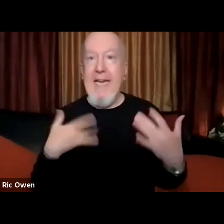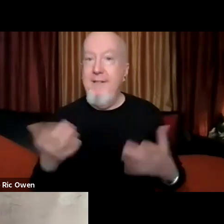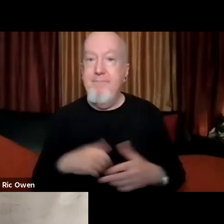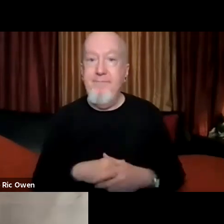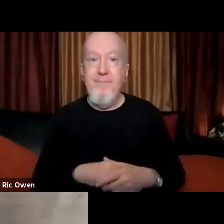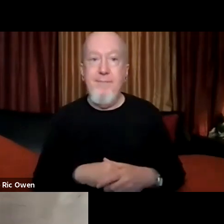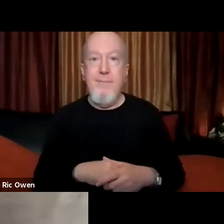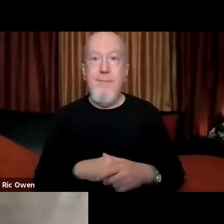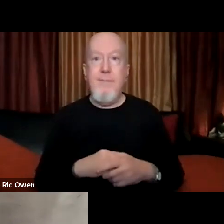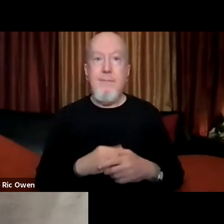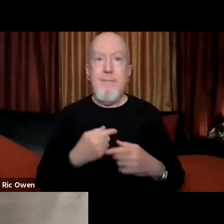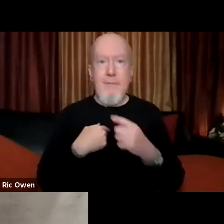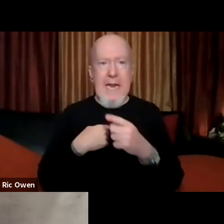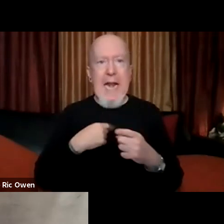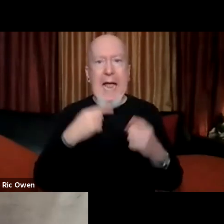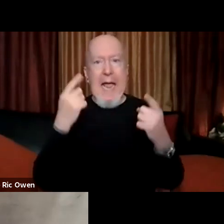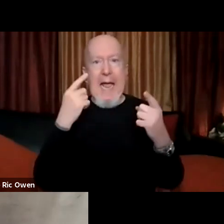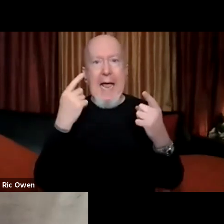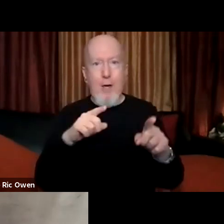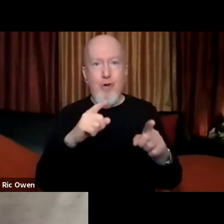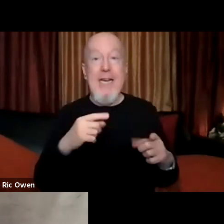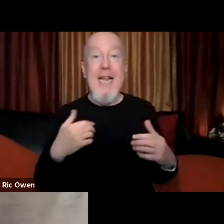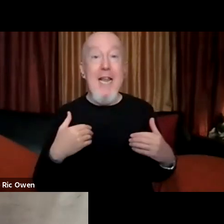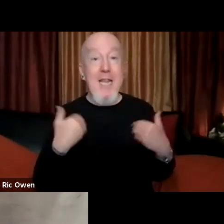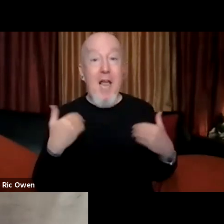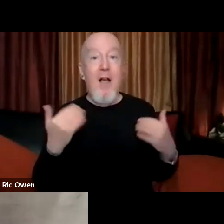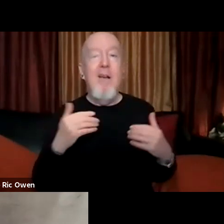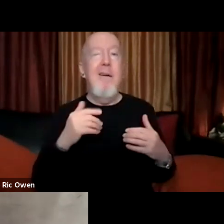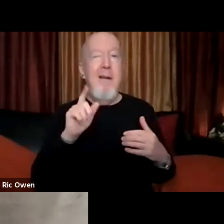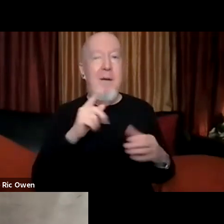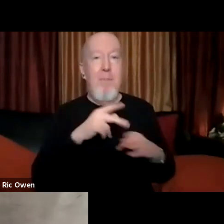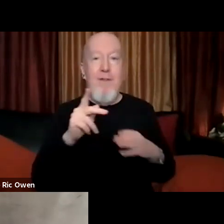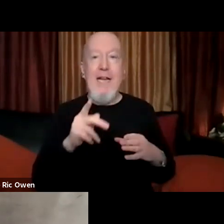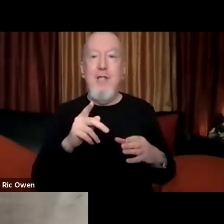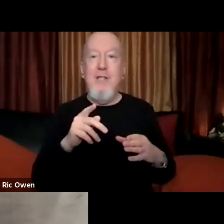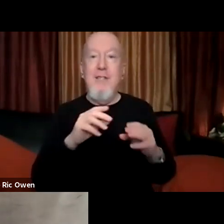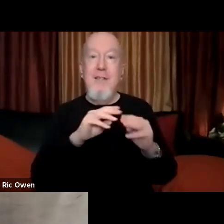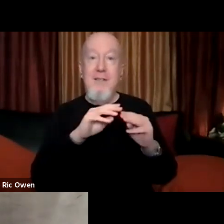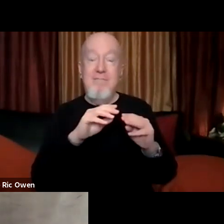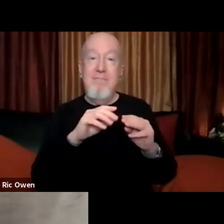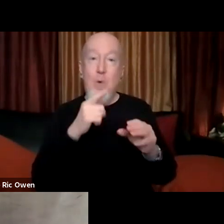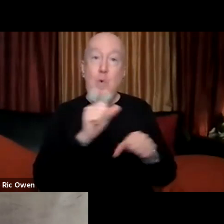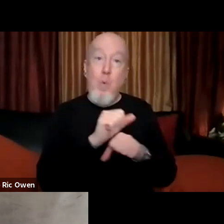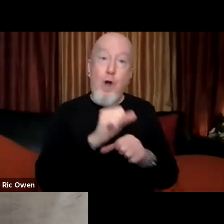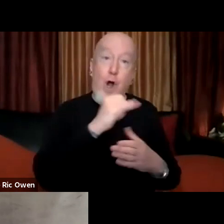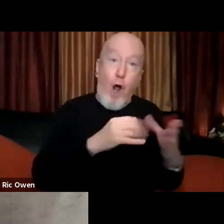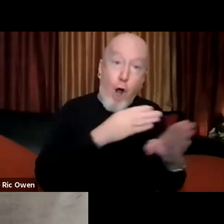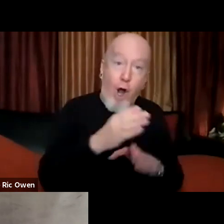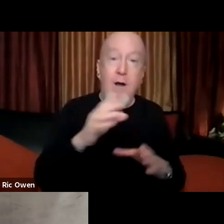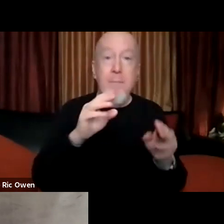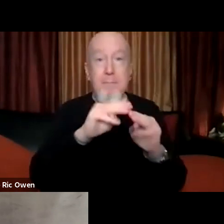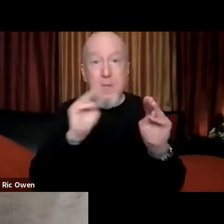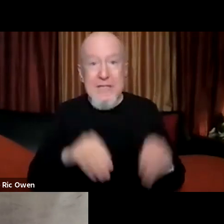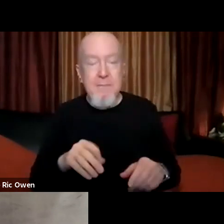think younger museum professionals and also folks that work in public art and other areas are,